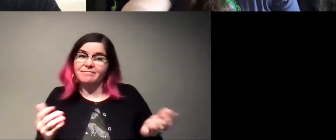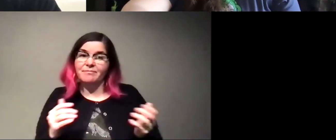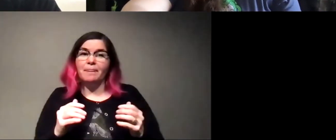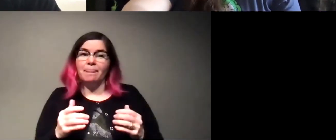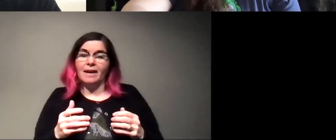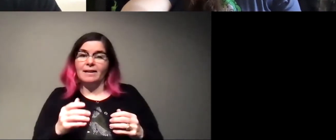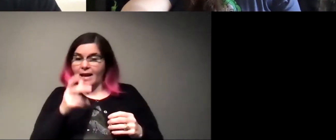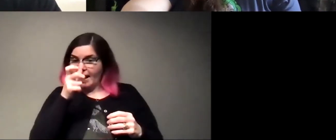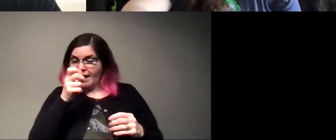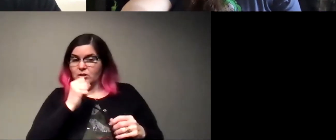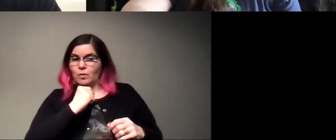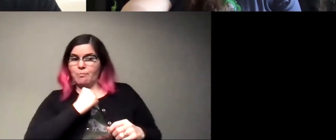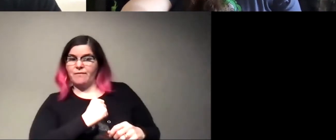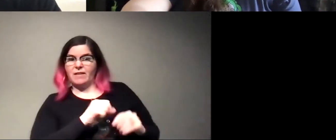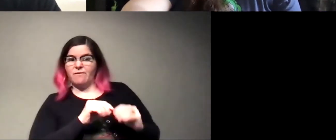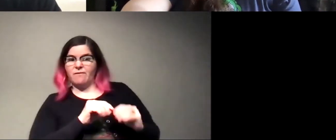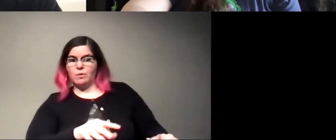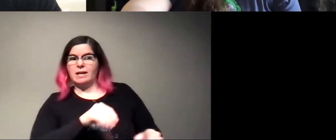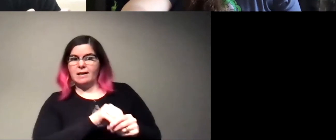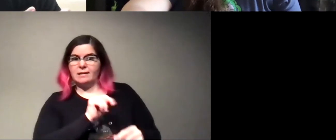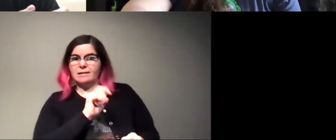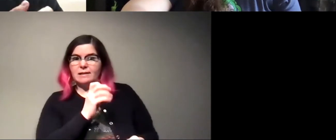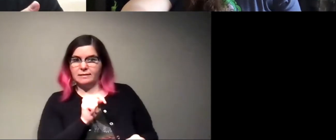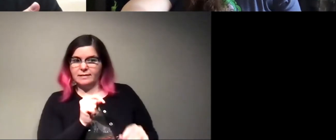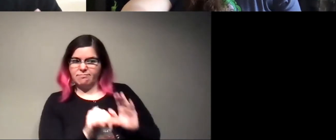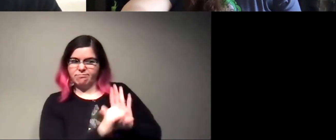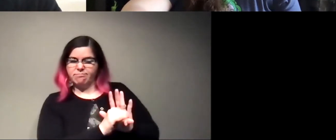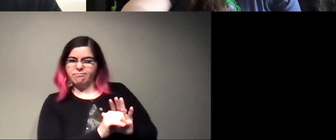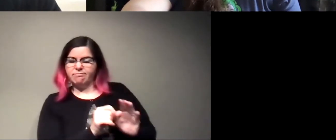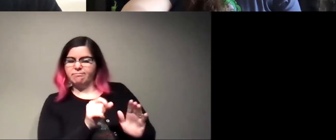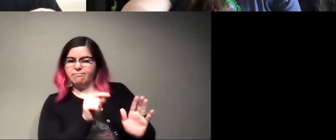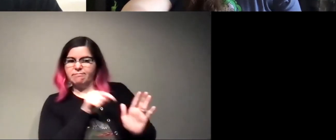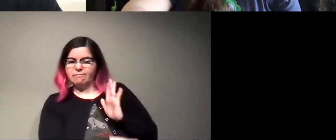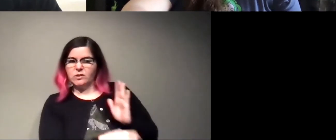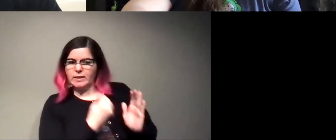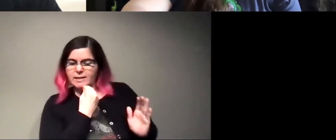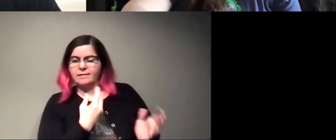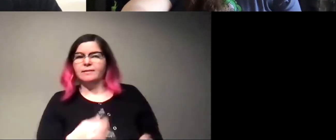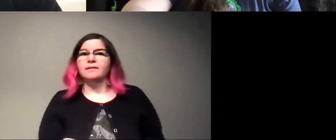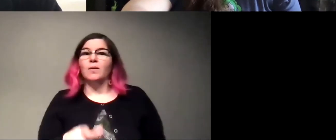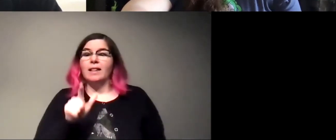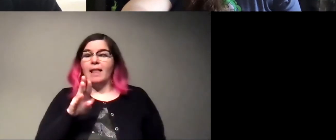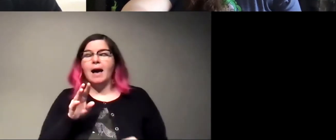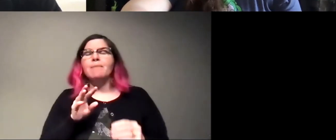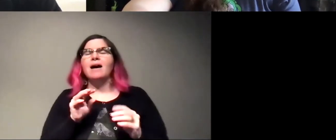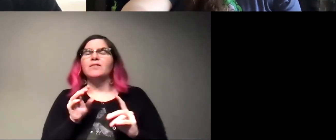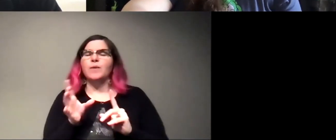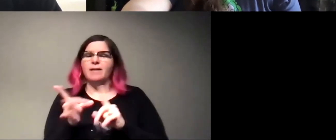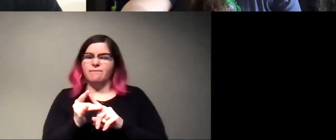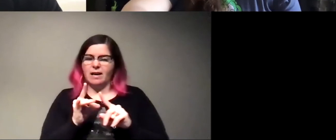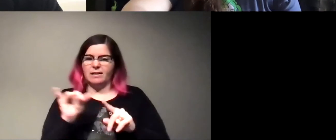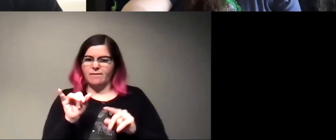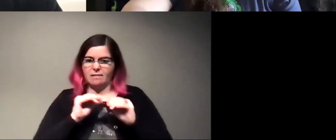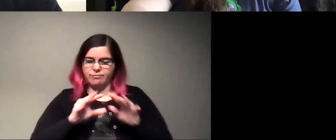prevent that from spreading in the nest. So when you're doing this in a lab, you kind of either have to infect all of the ants in a group,